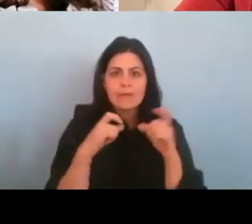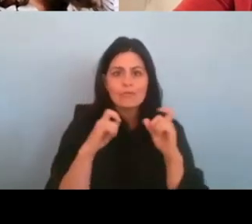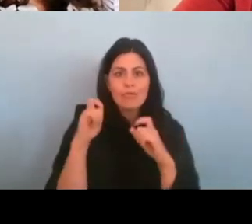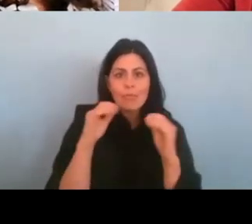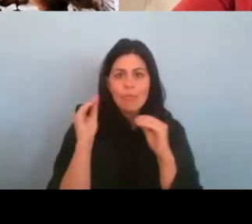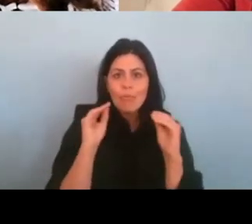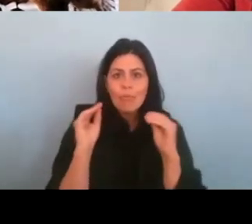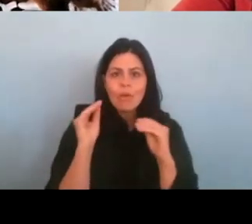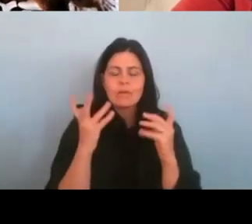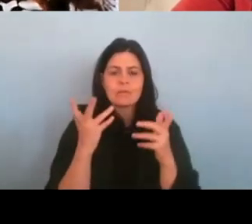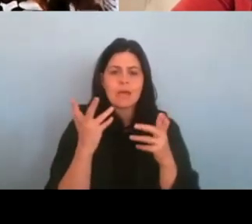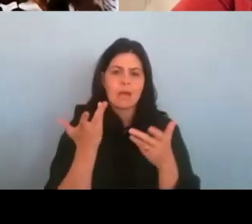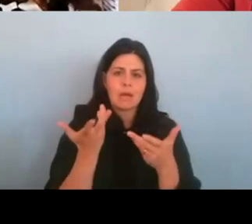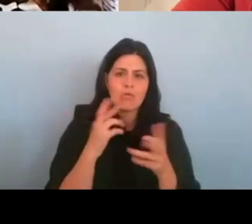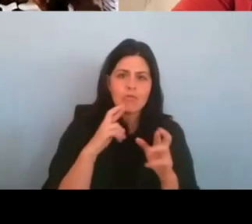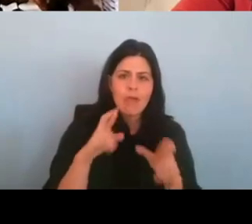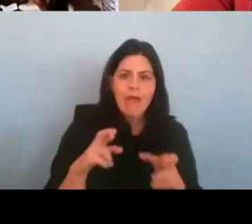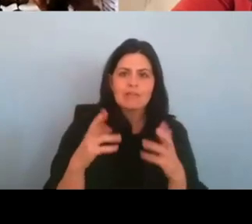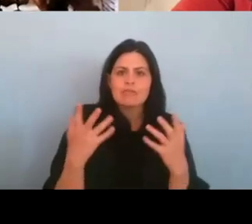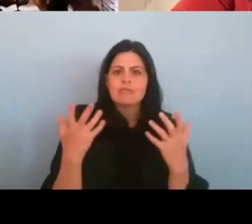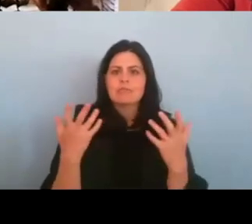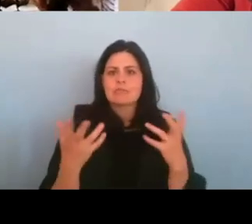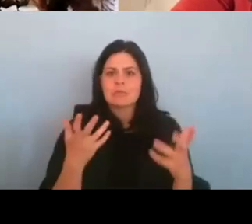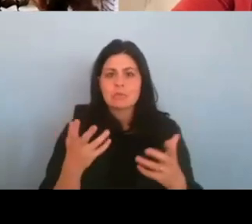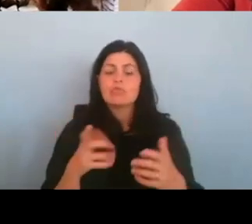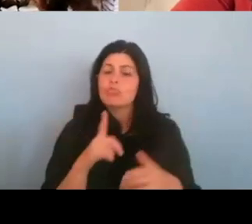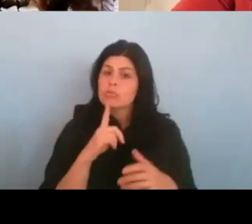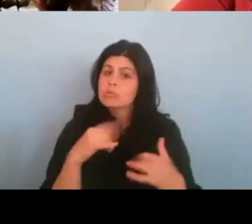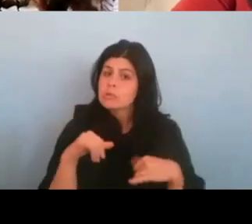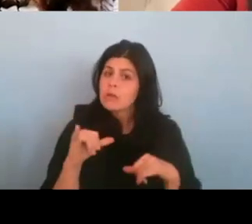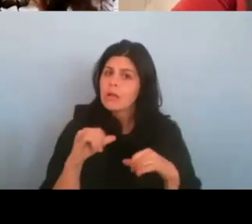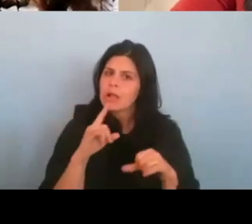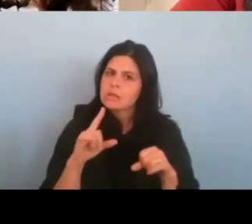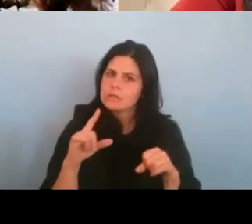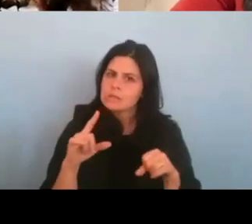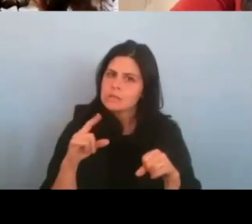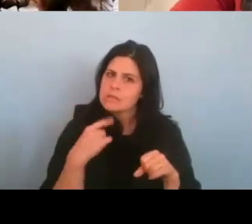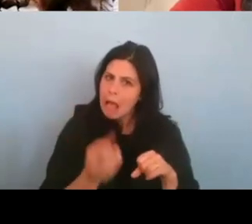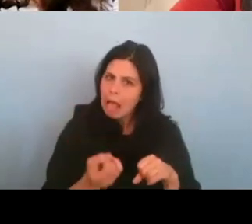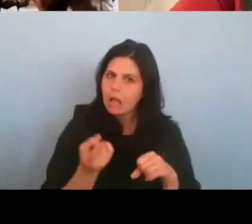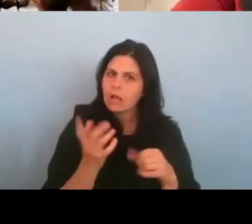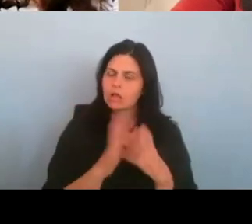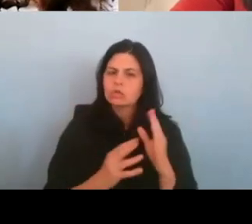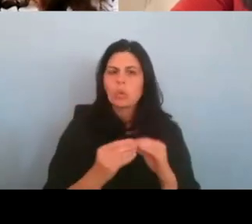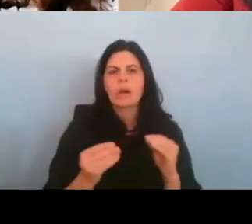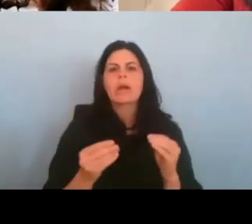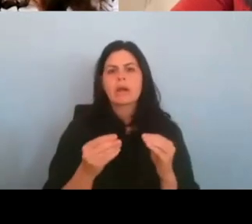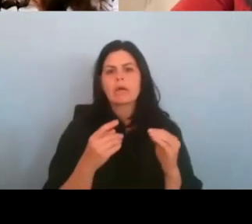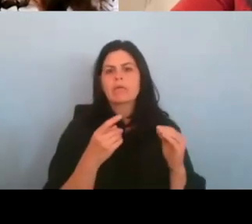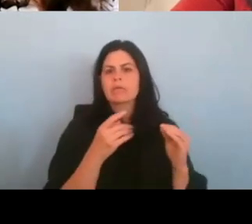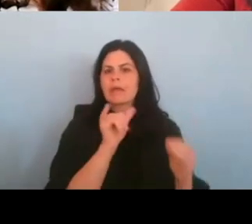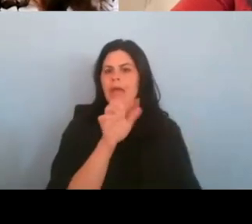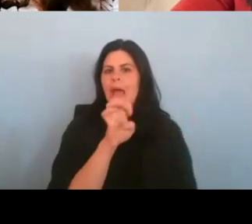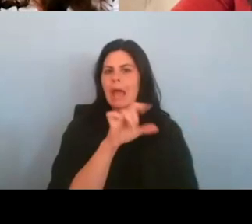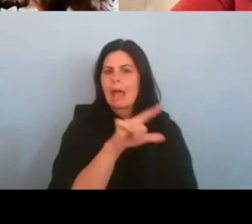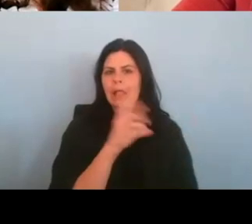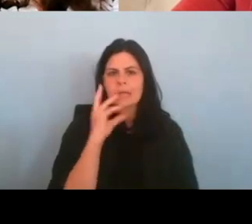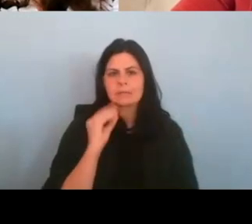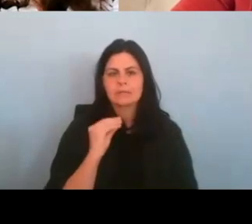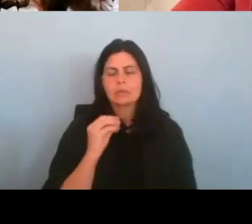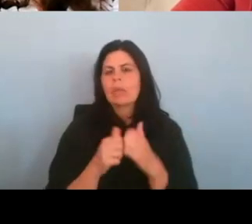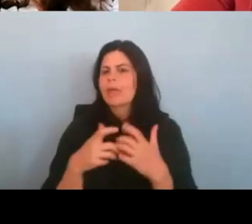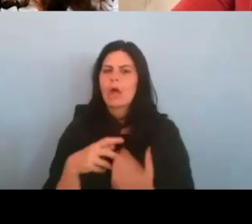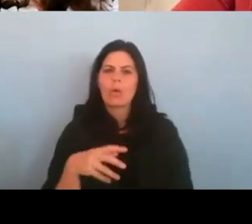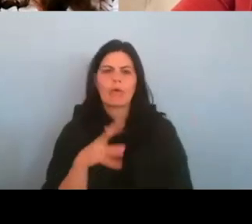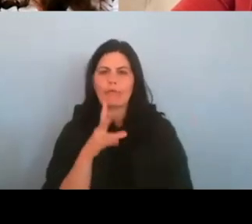able to tell a story of what Yael is going through, um, without verbally saying it. And so, you know, if you've had